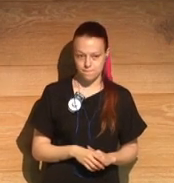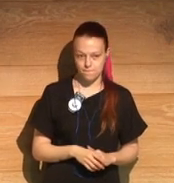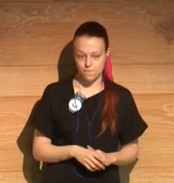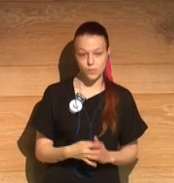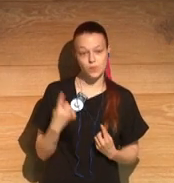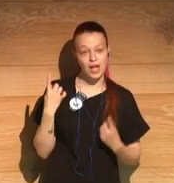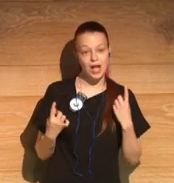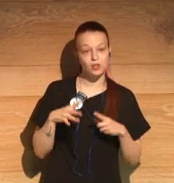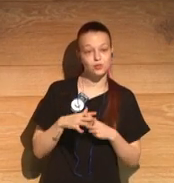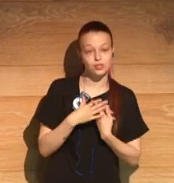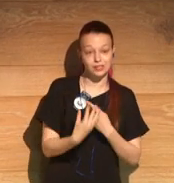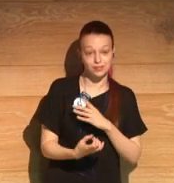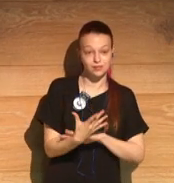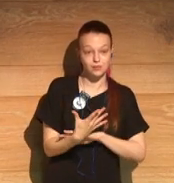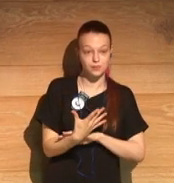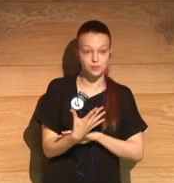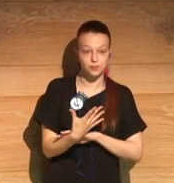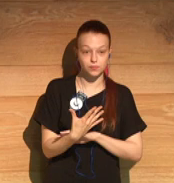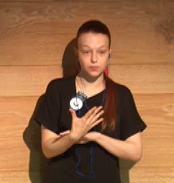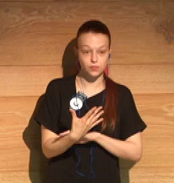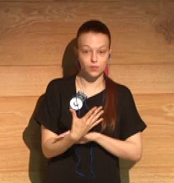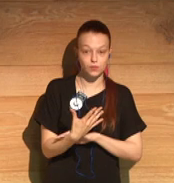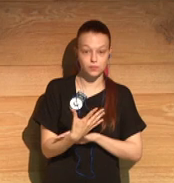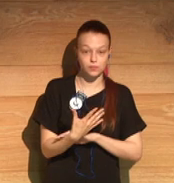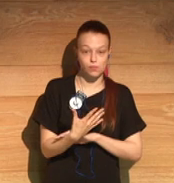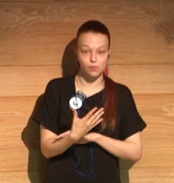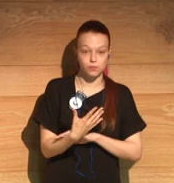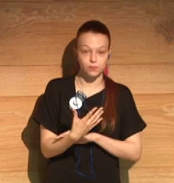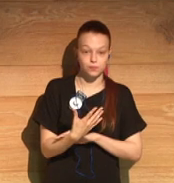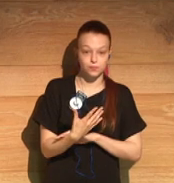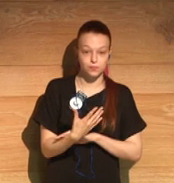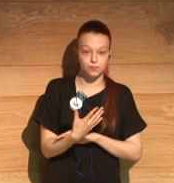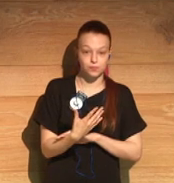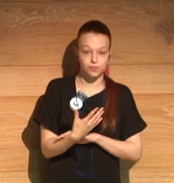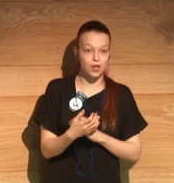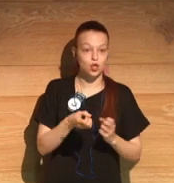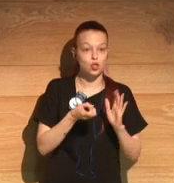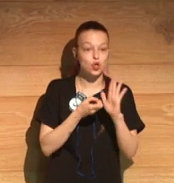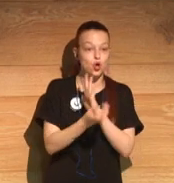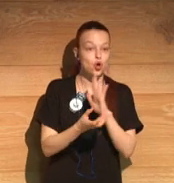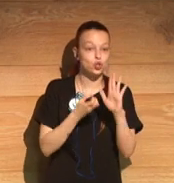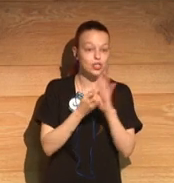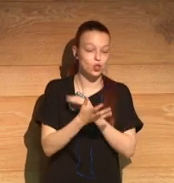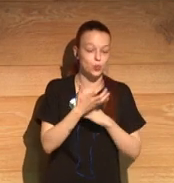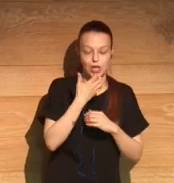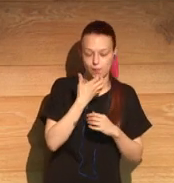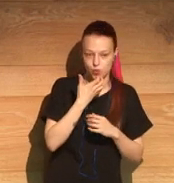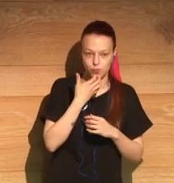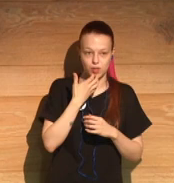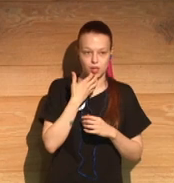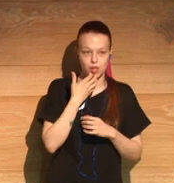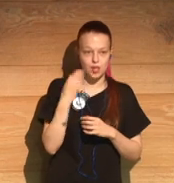There are some brutal acts that are described,